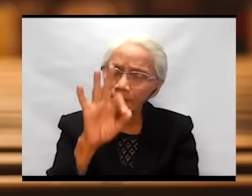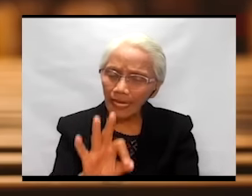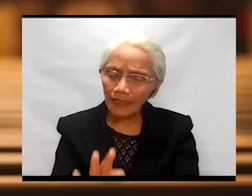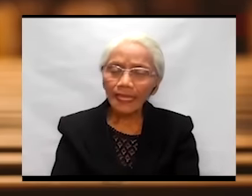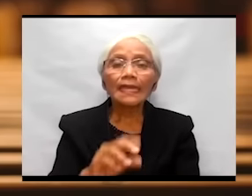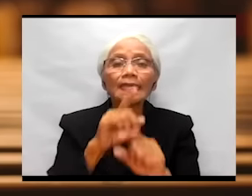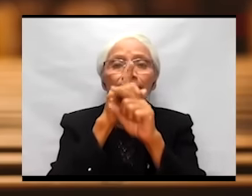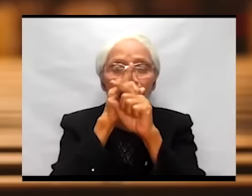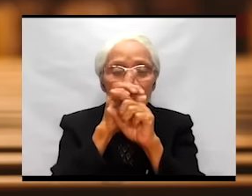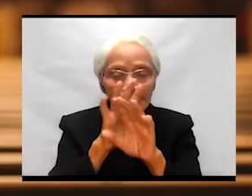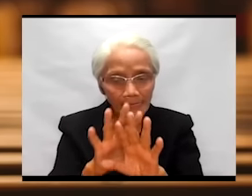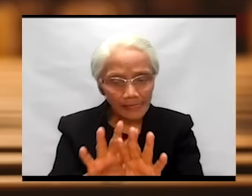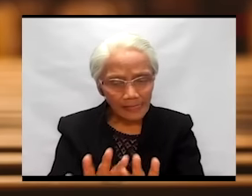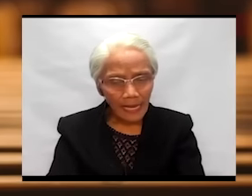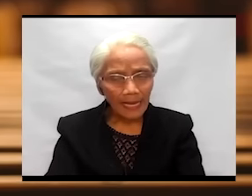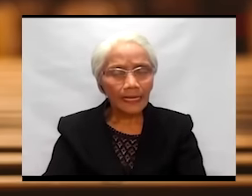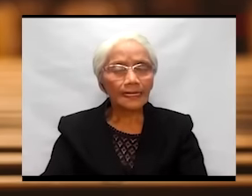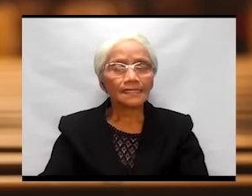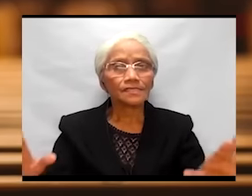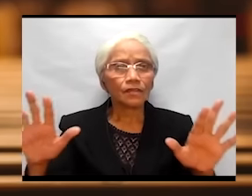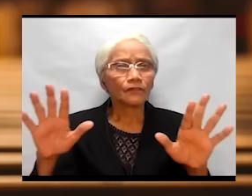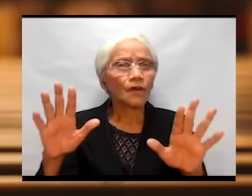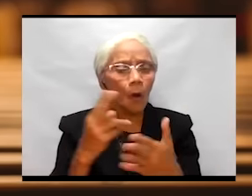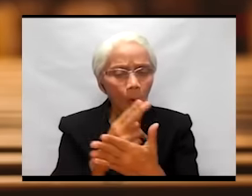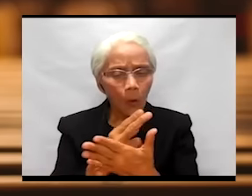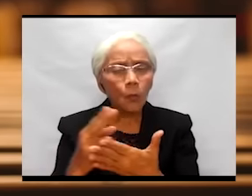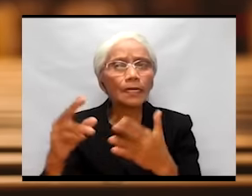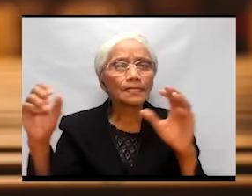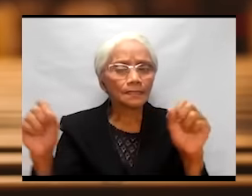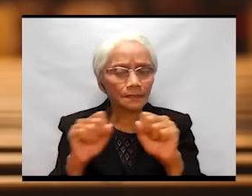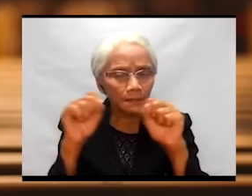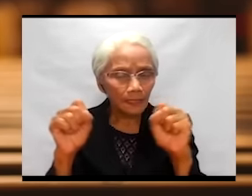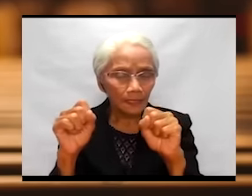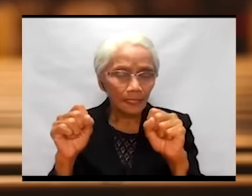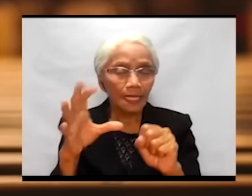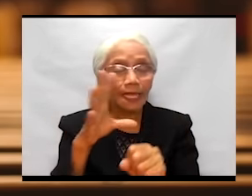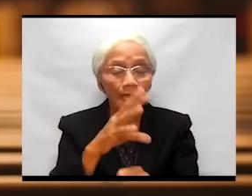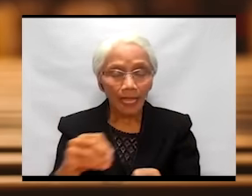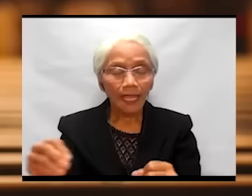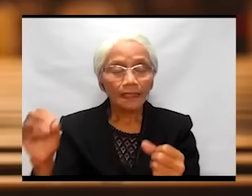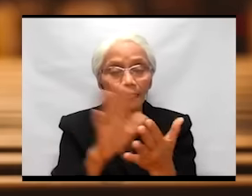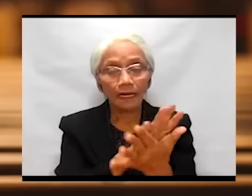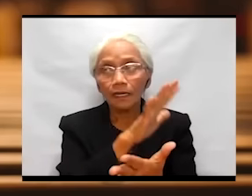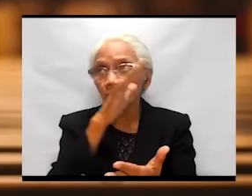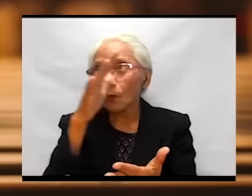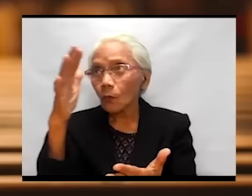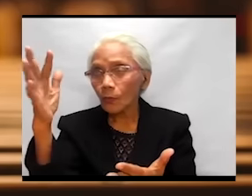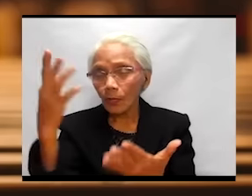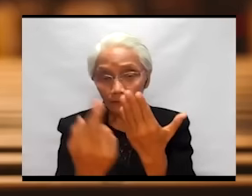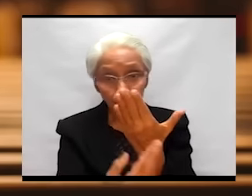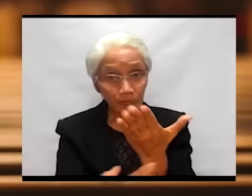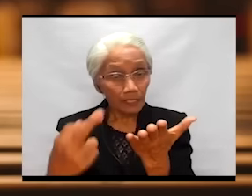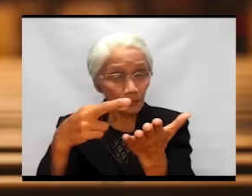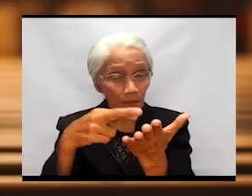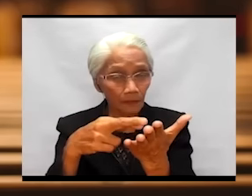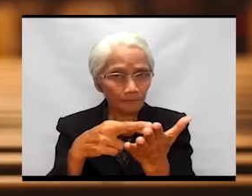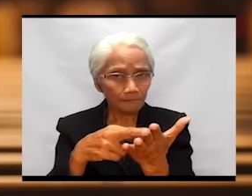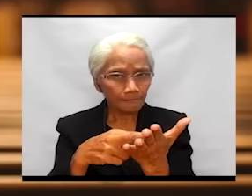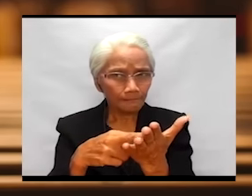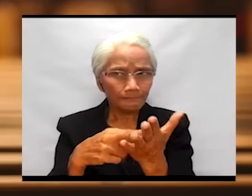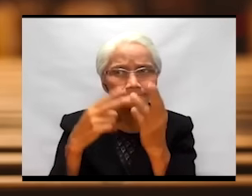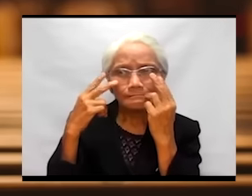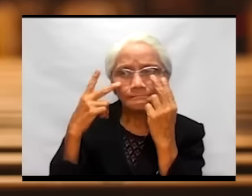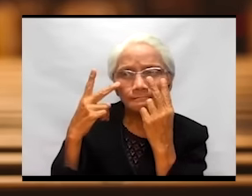the silence of Holy Saturday, and the glory of the resurrection, behold